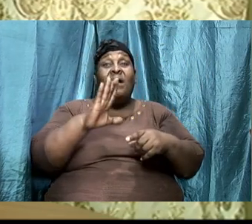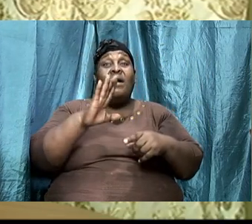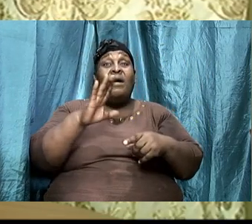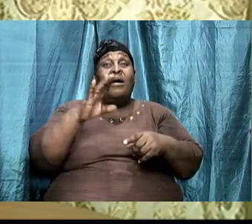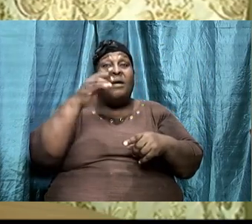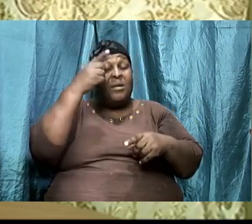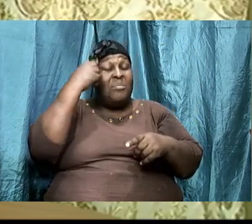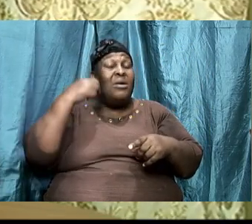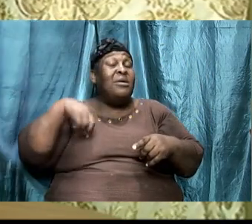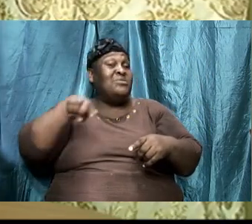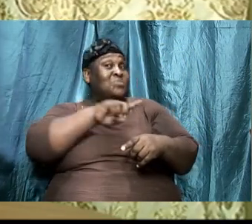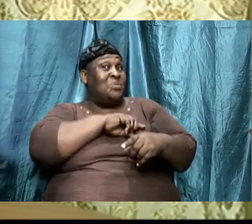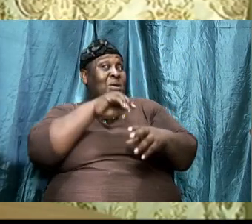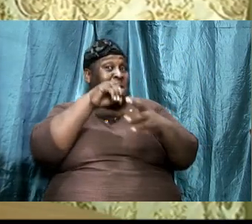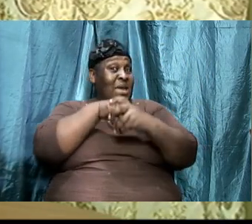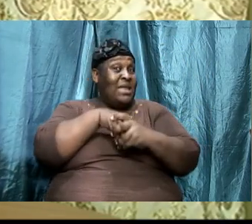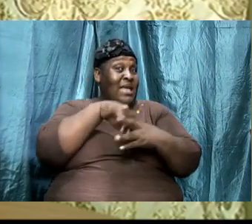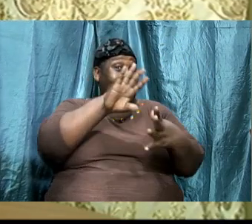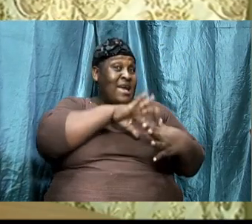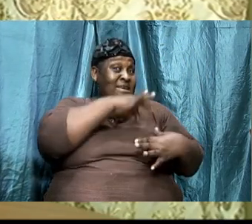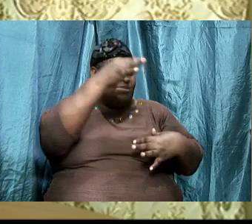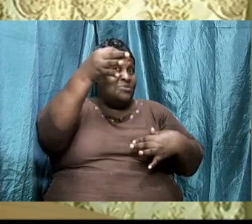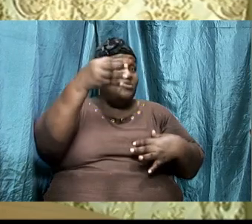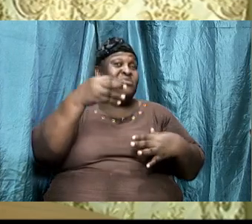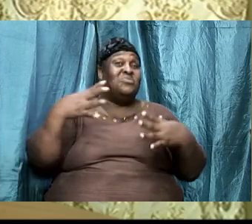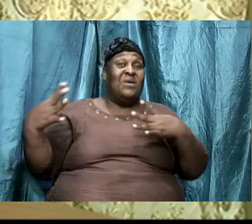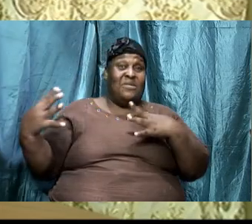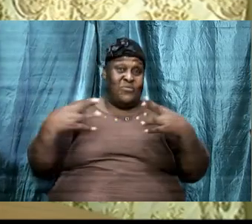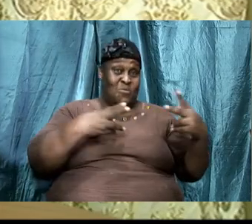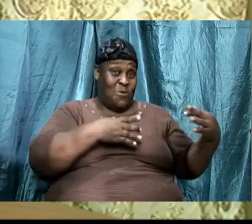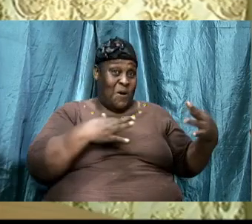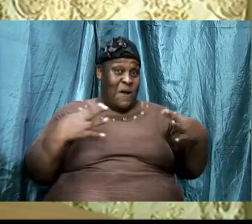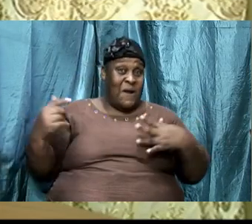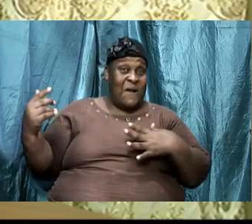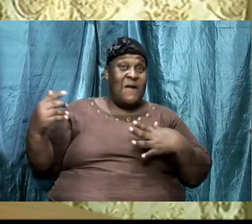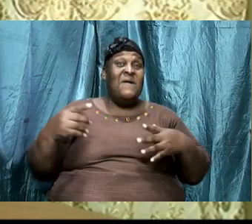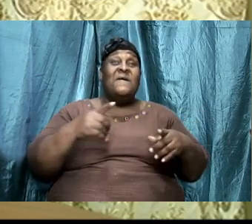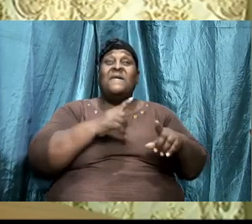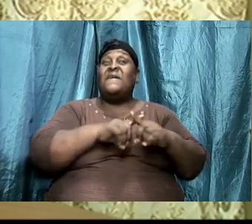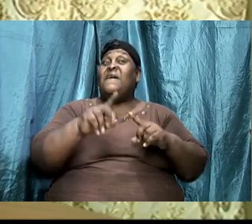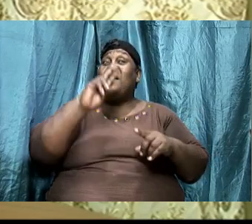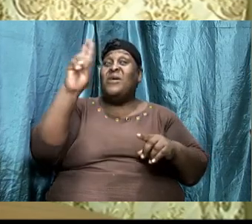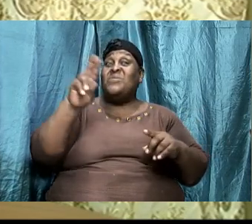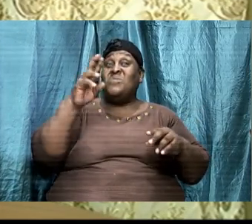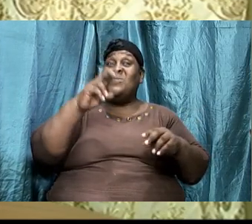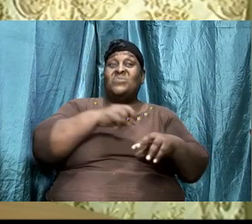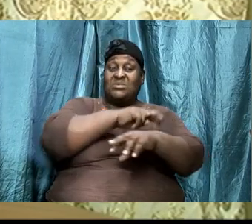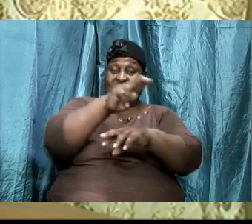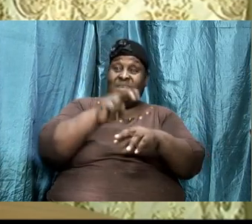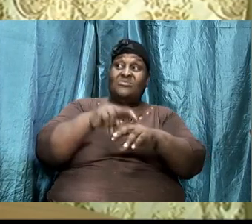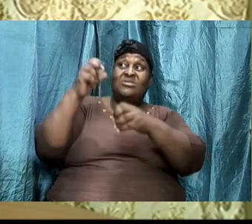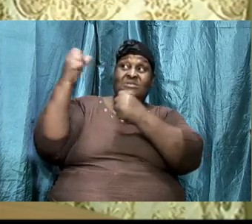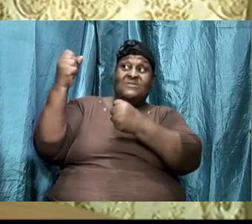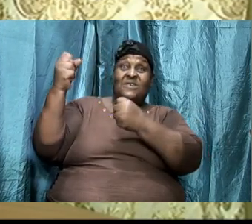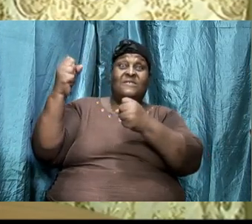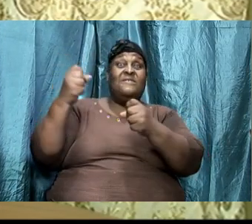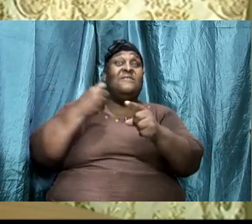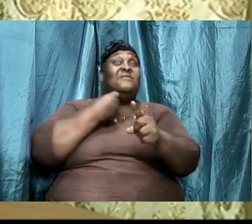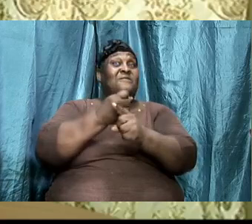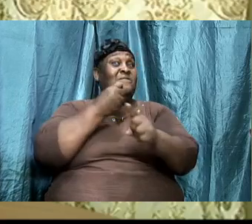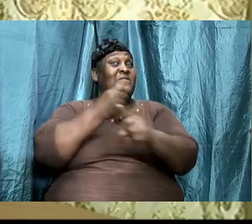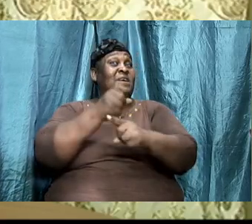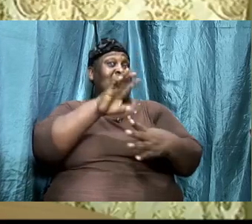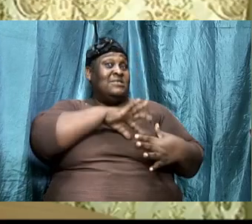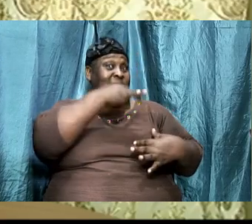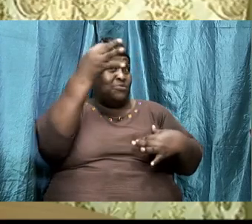and you cannot use natural strength to fight a spiritual battle hence the apostle